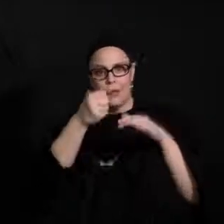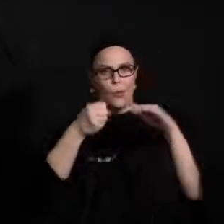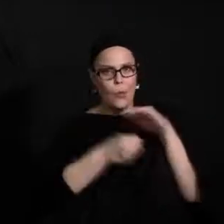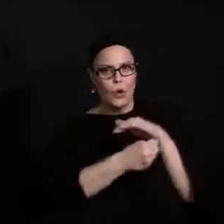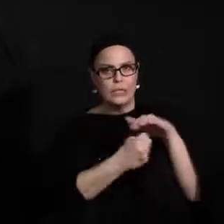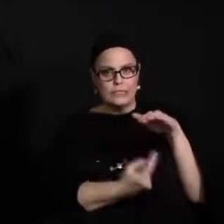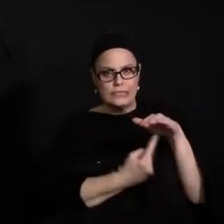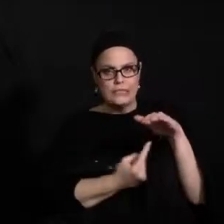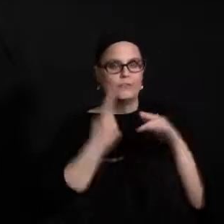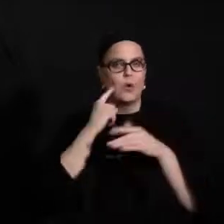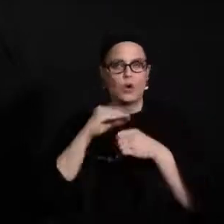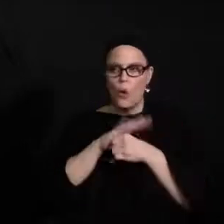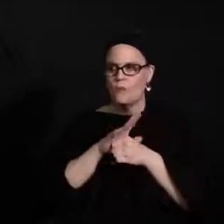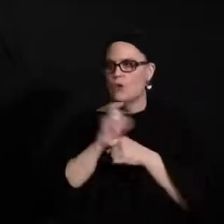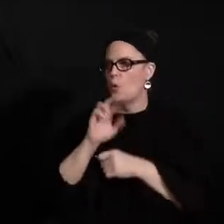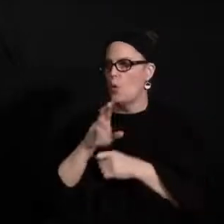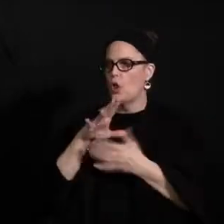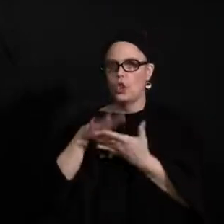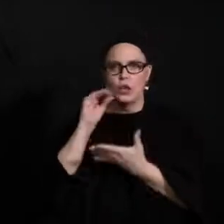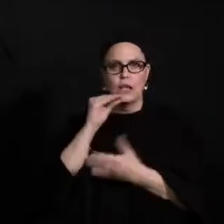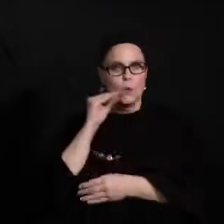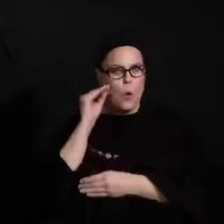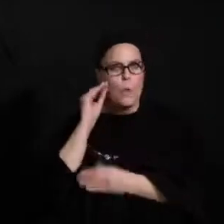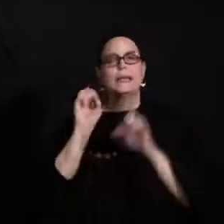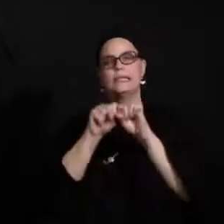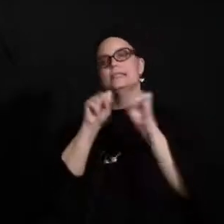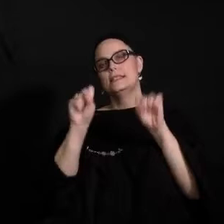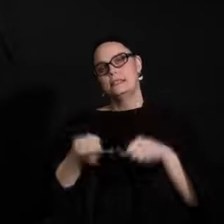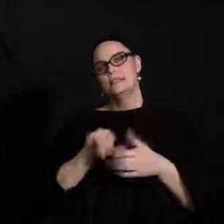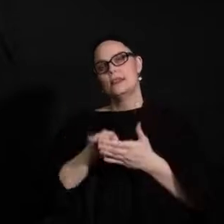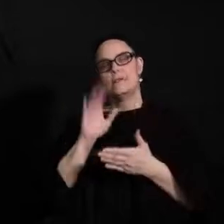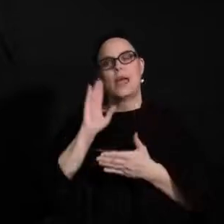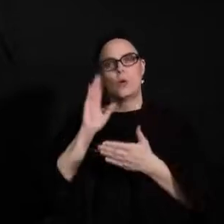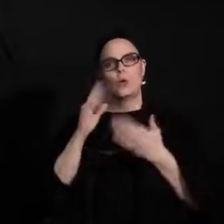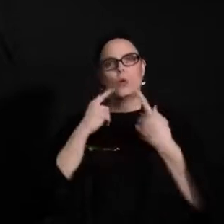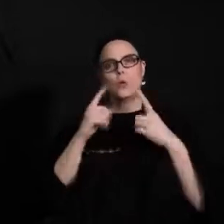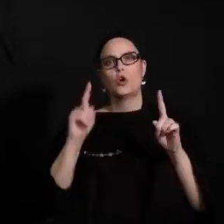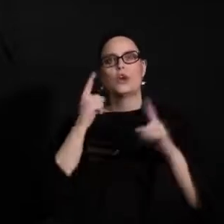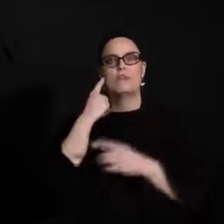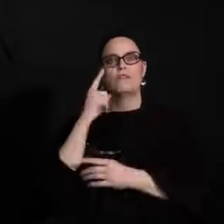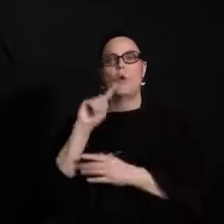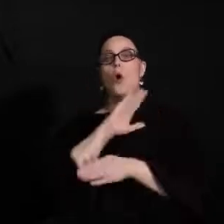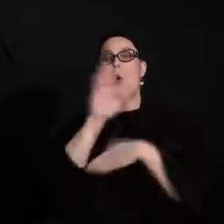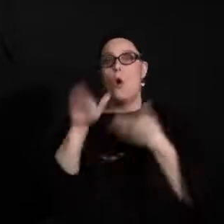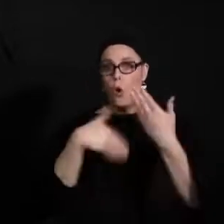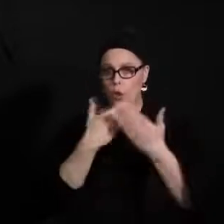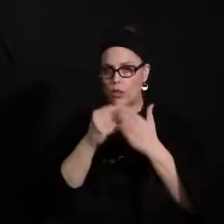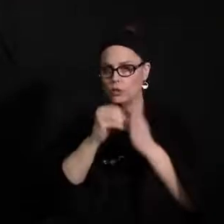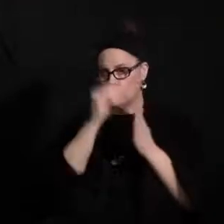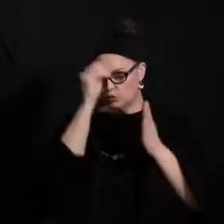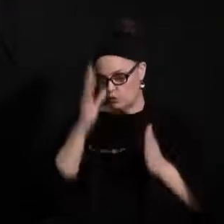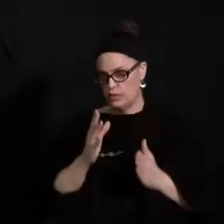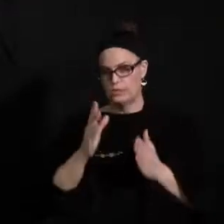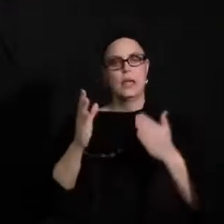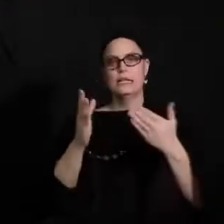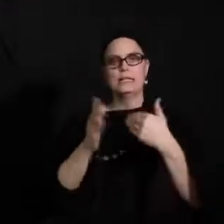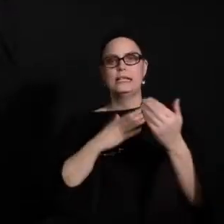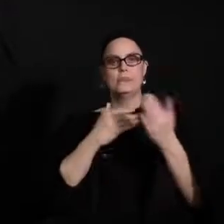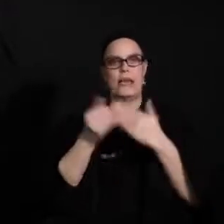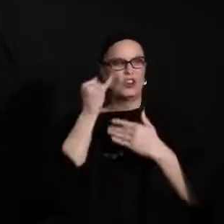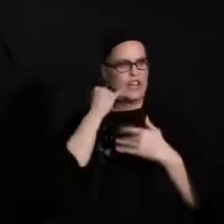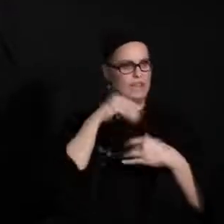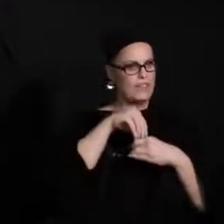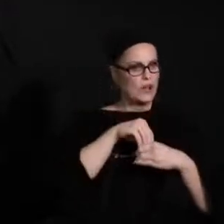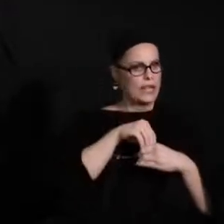And so it's kind of a system that's going to work for all students regardless of